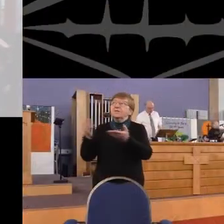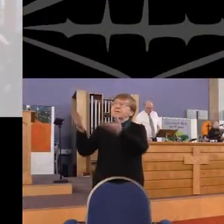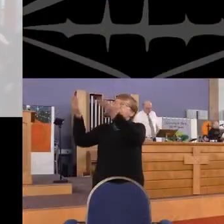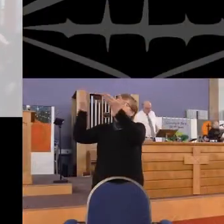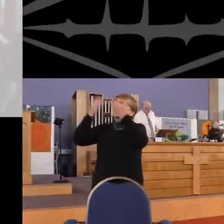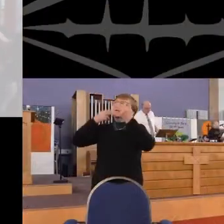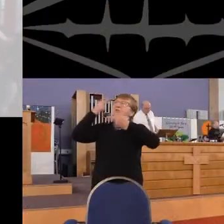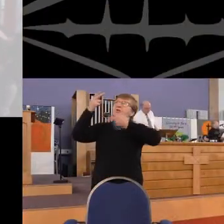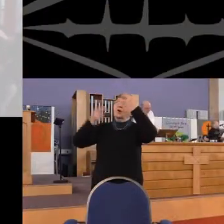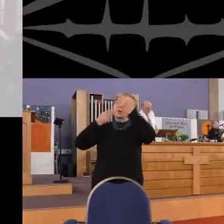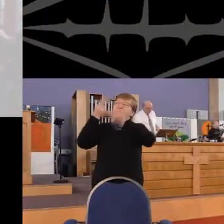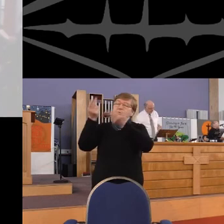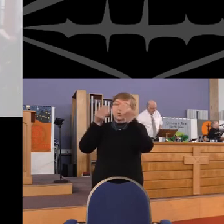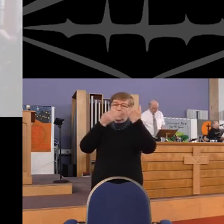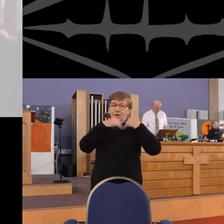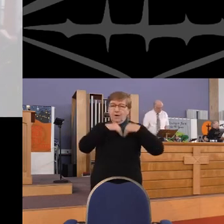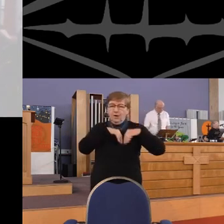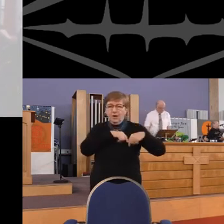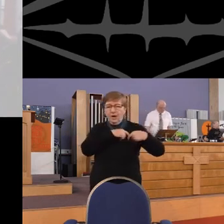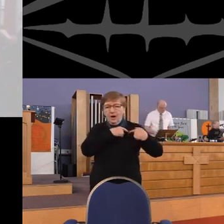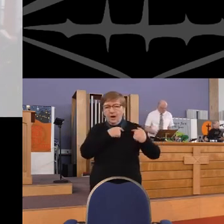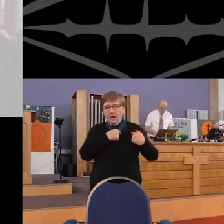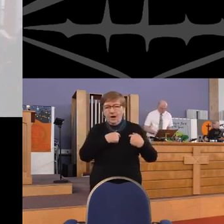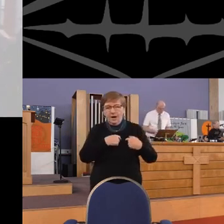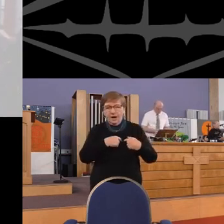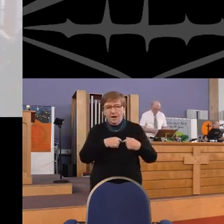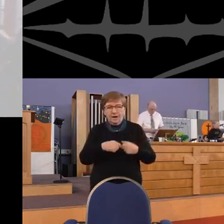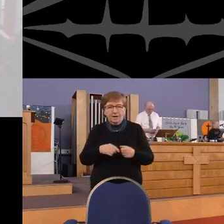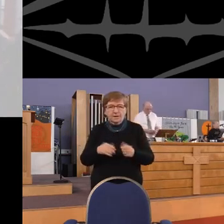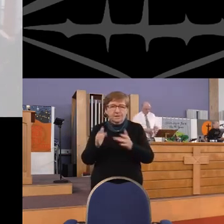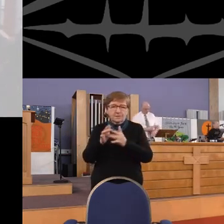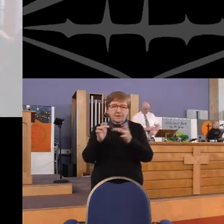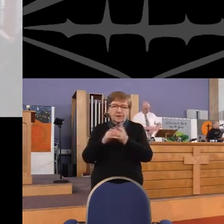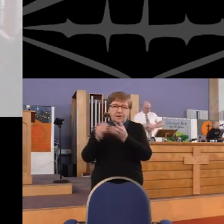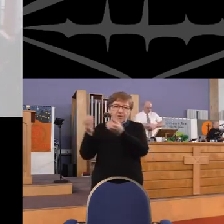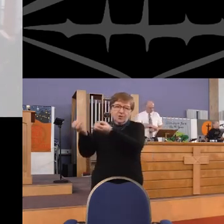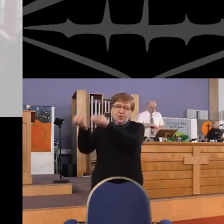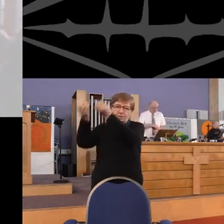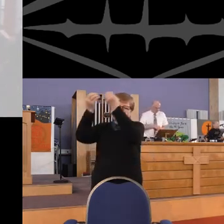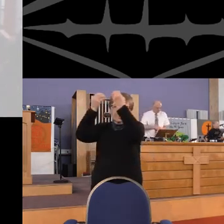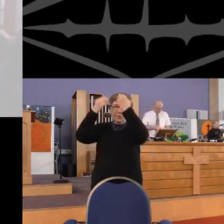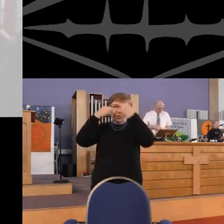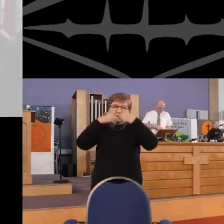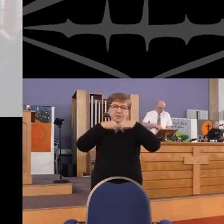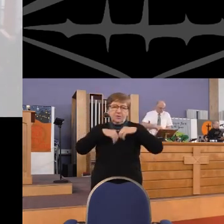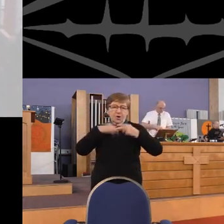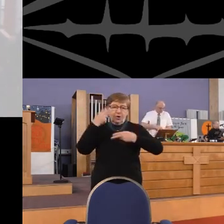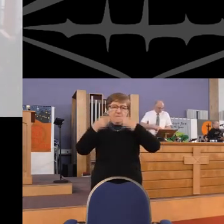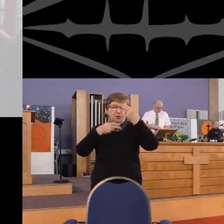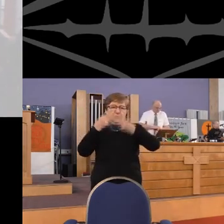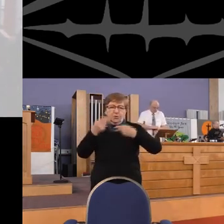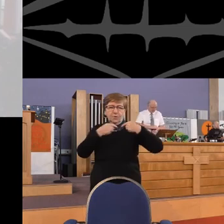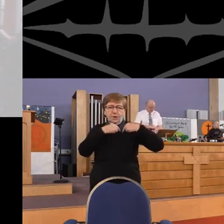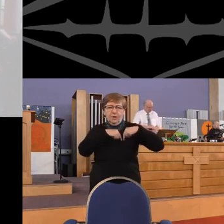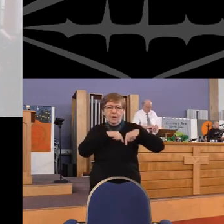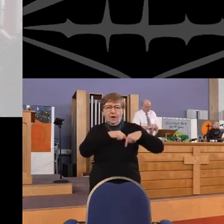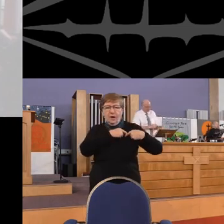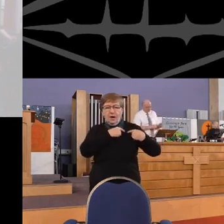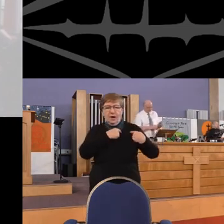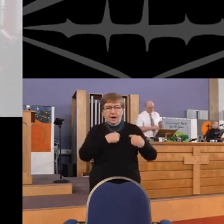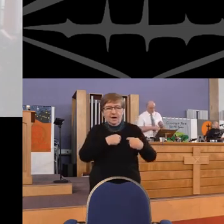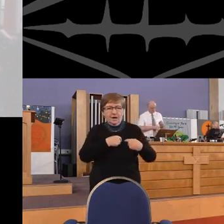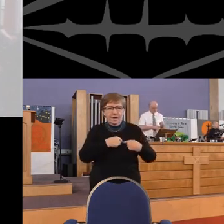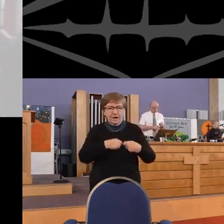Jesus put this song Into our hearts Jesus put this song Into